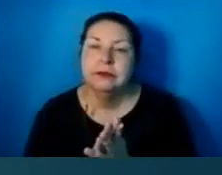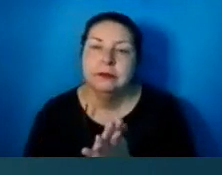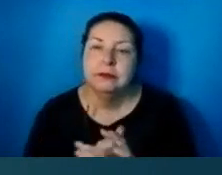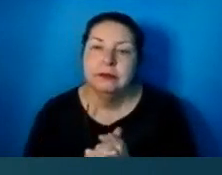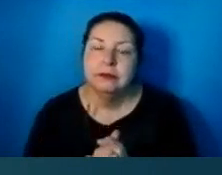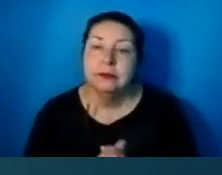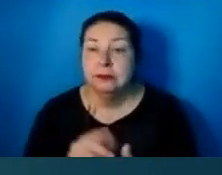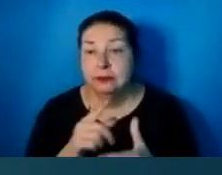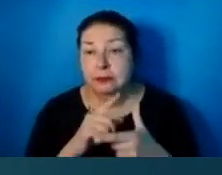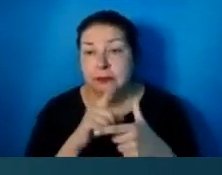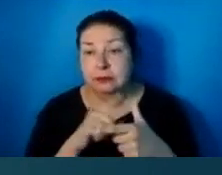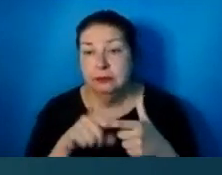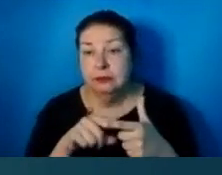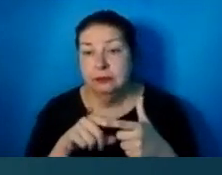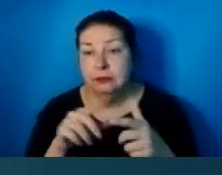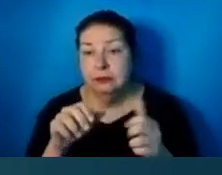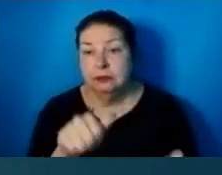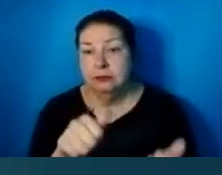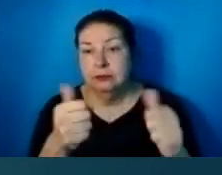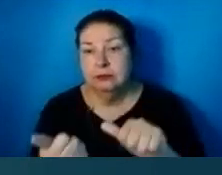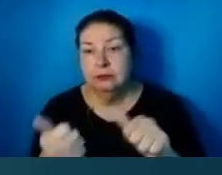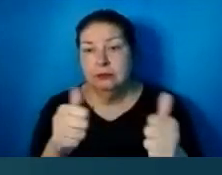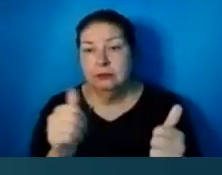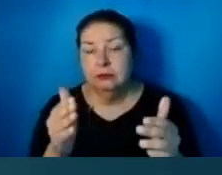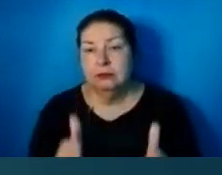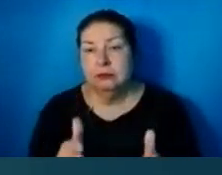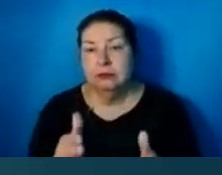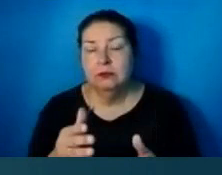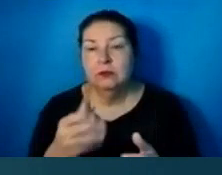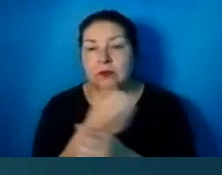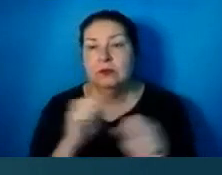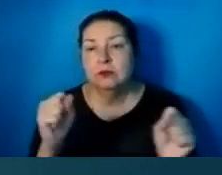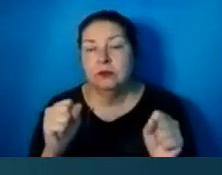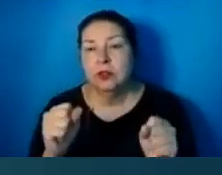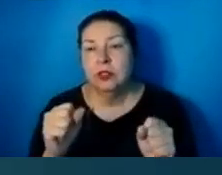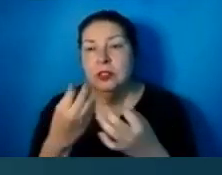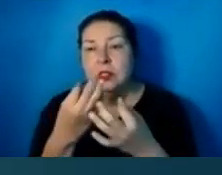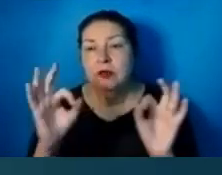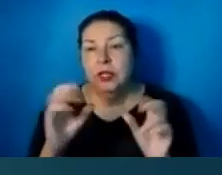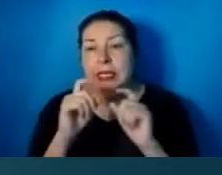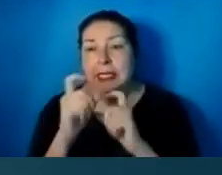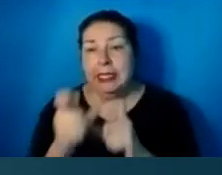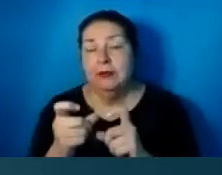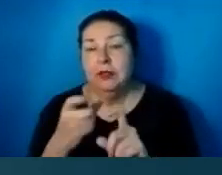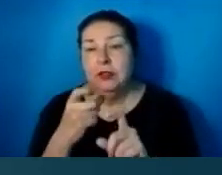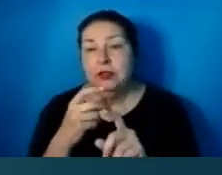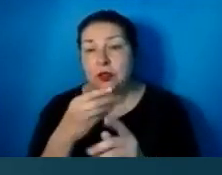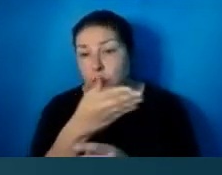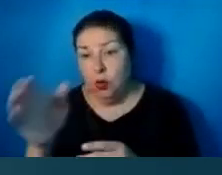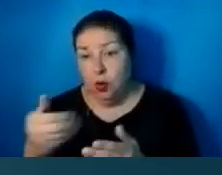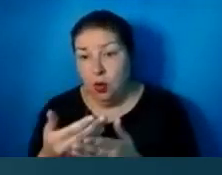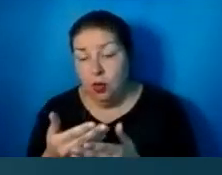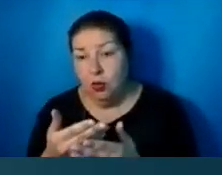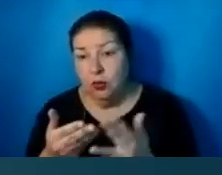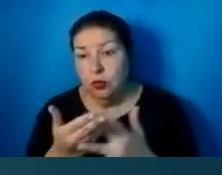And then Baptist is that salvation is a free gift to all by the gospel, and the